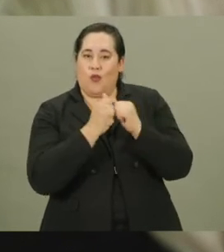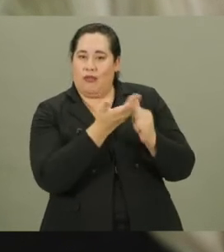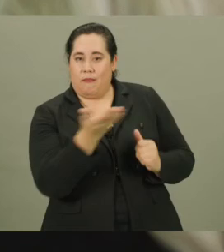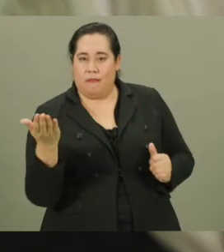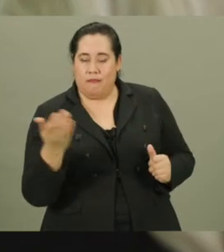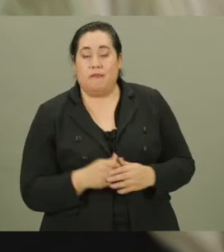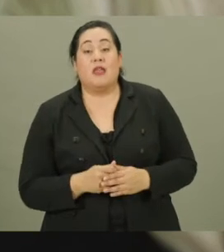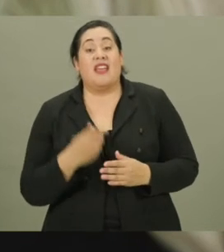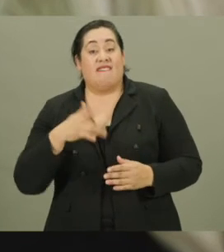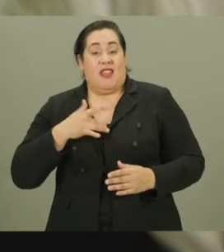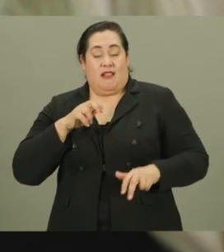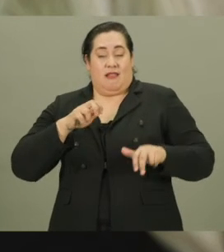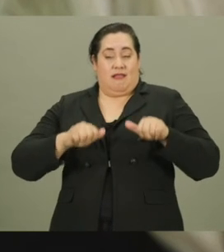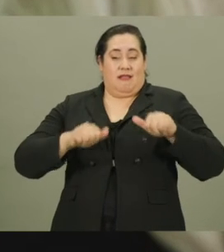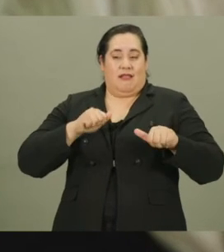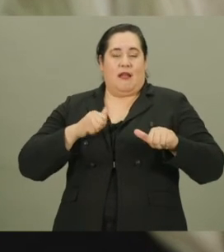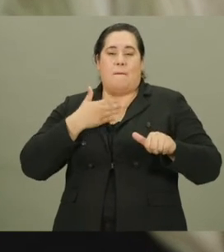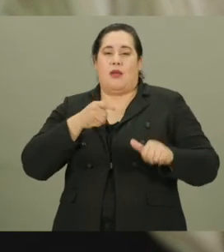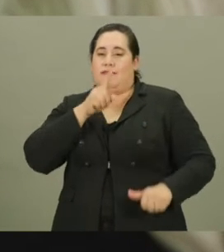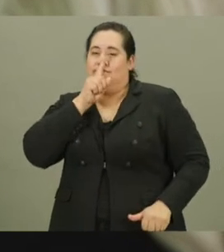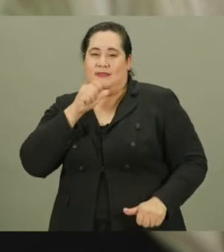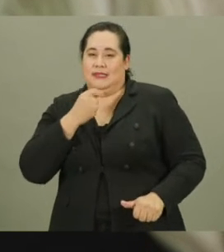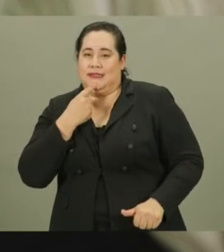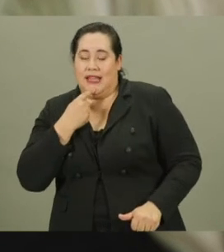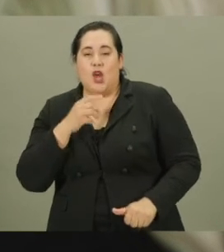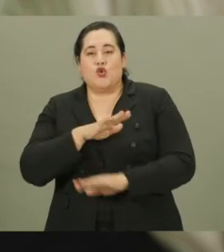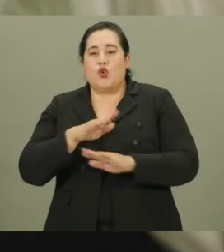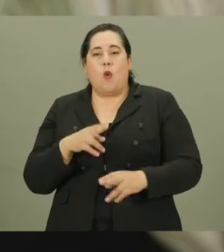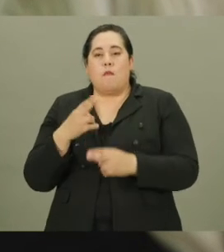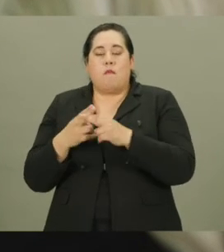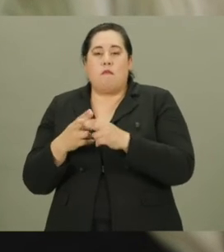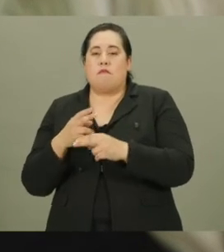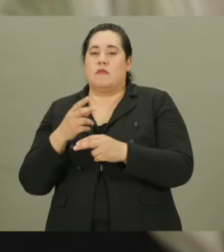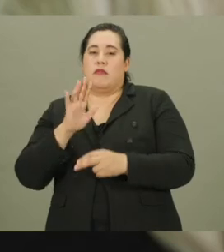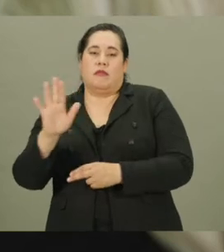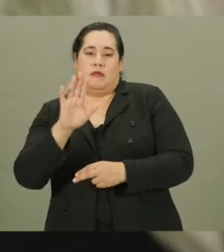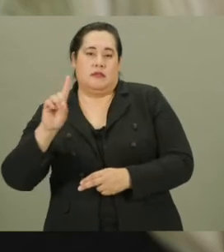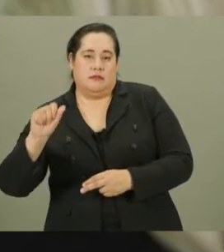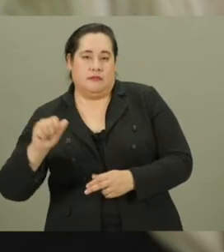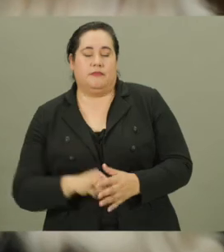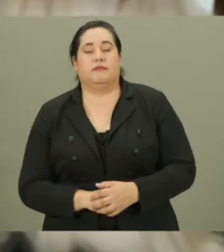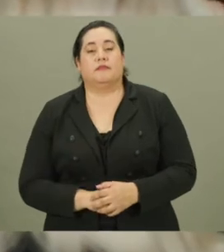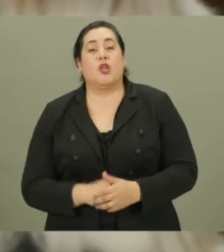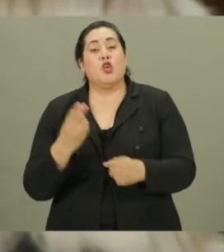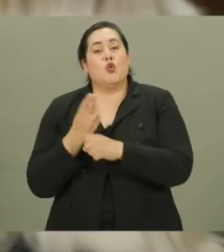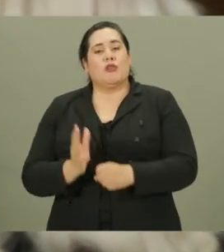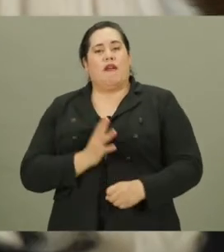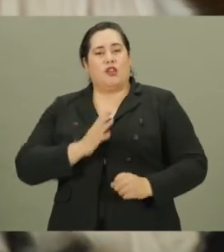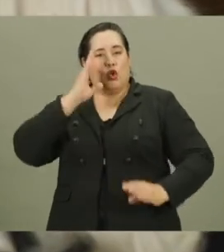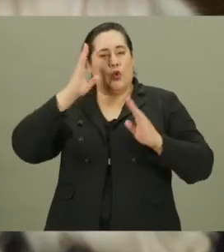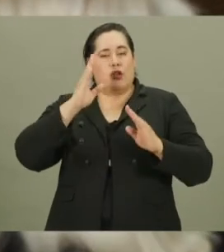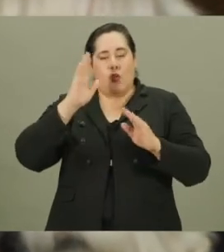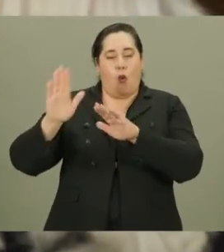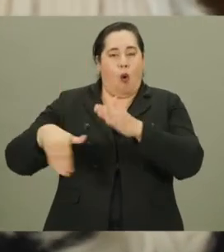communicate with them. When in doubt, leave it out. Do not make any reference to a disability. Use the